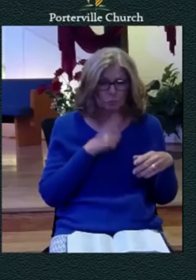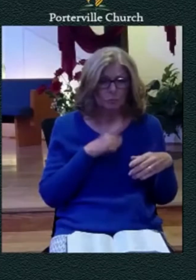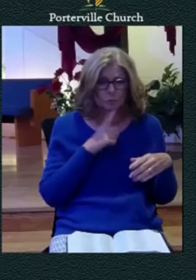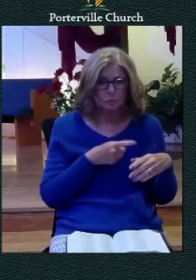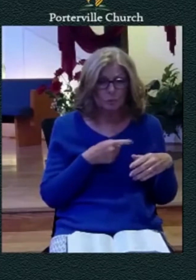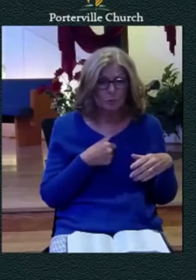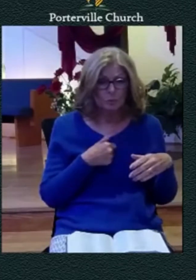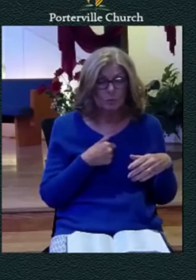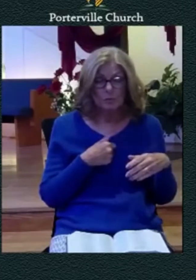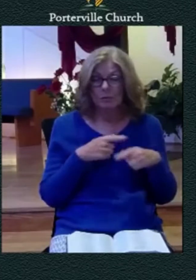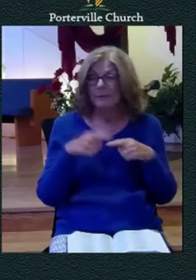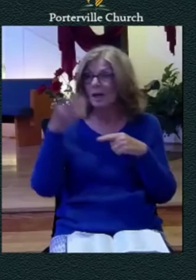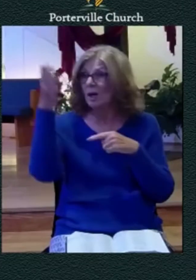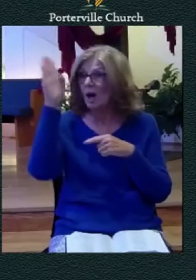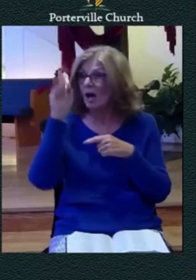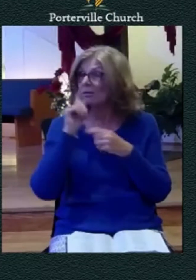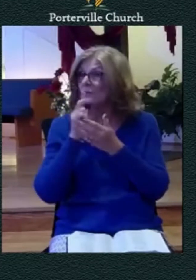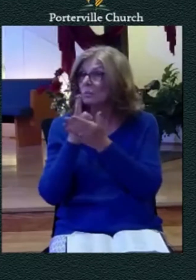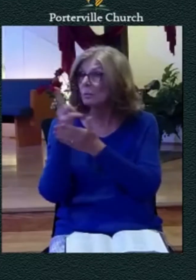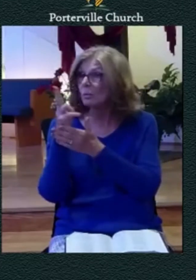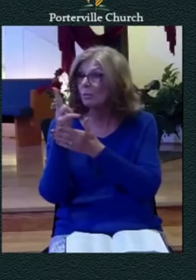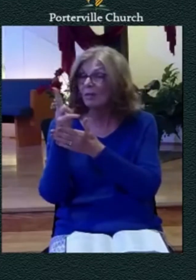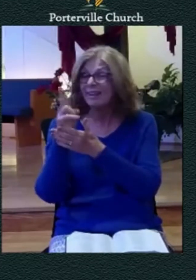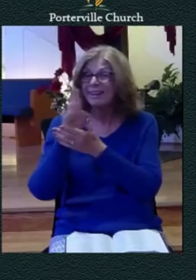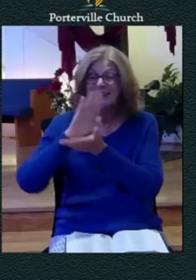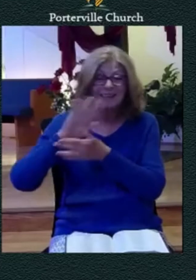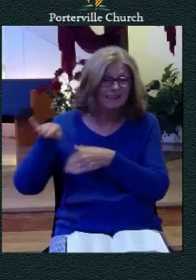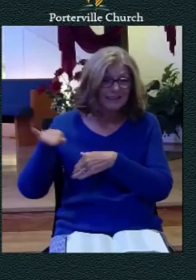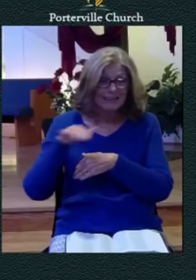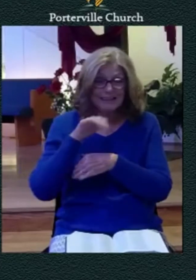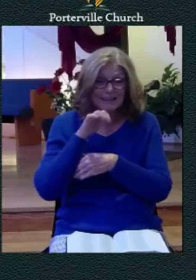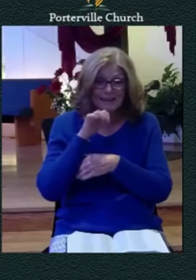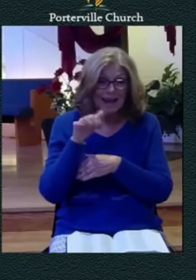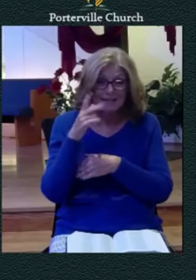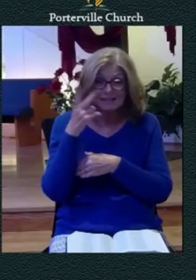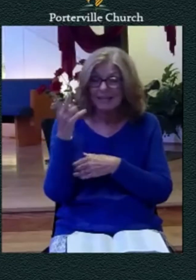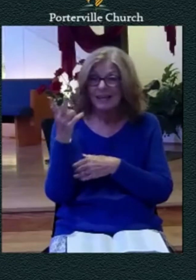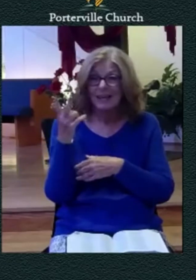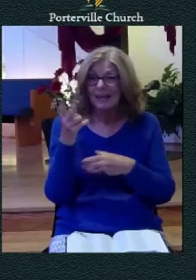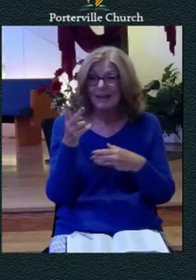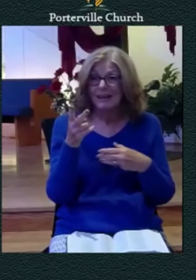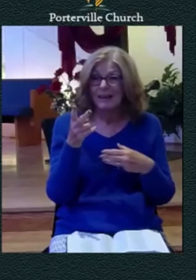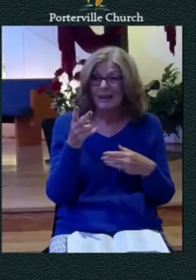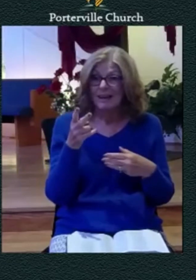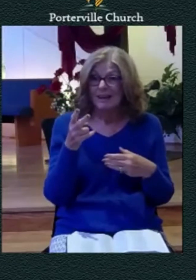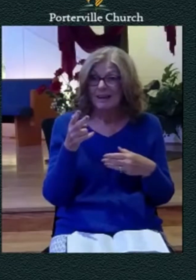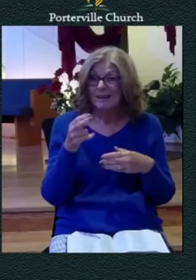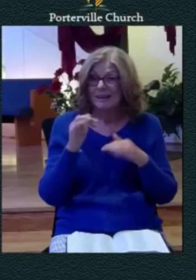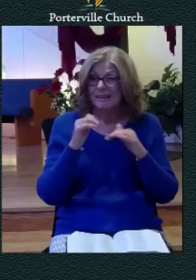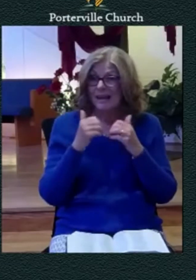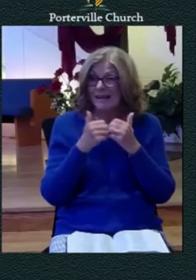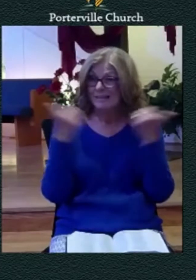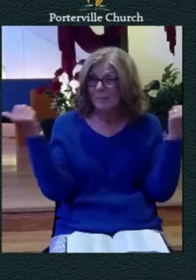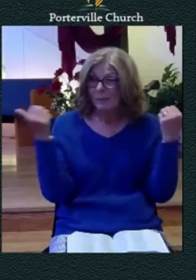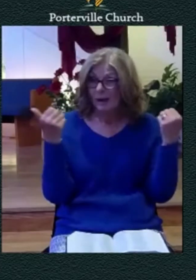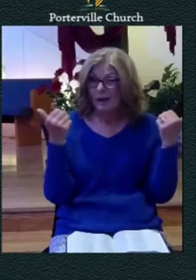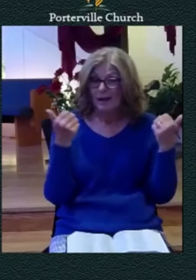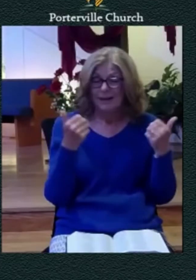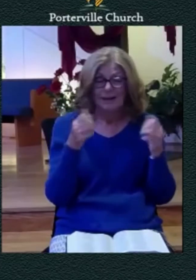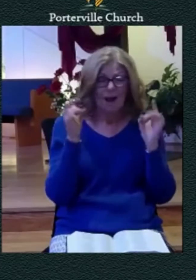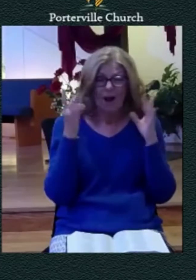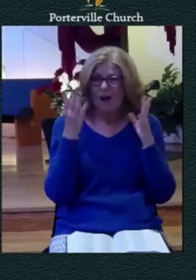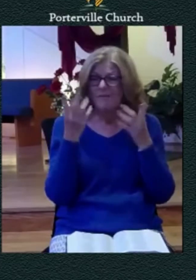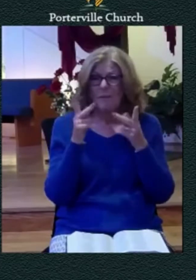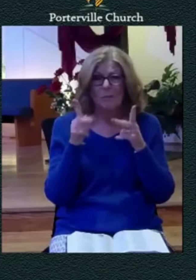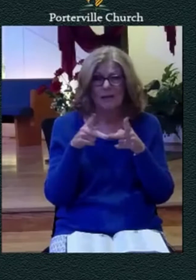less and less to be true it's a terrible place to be in but all the great saints